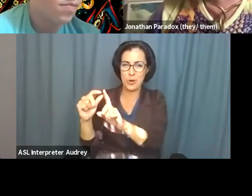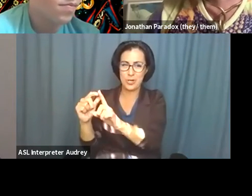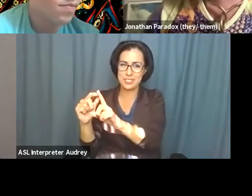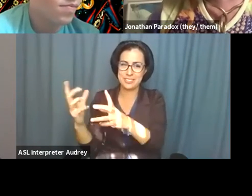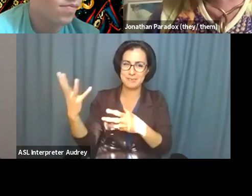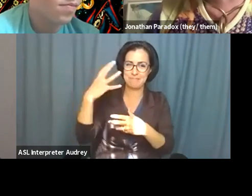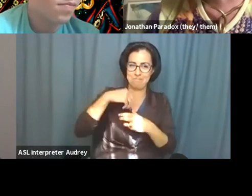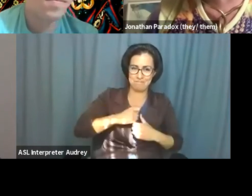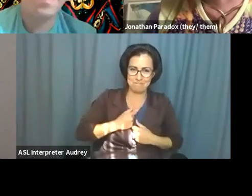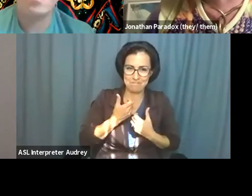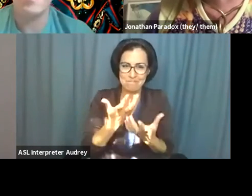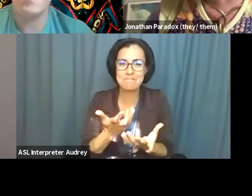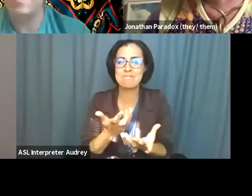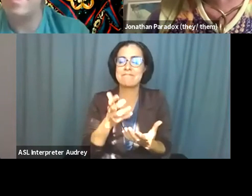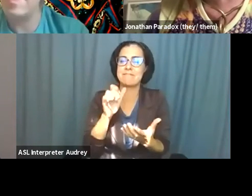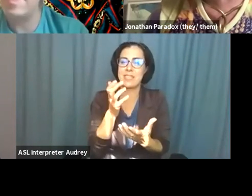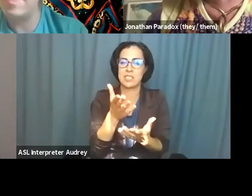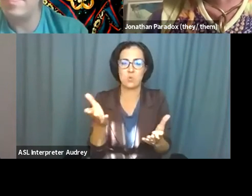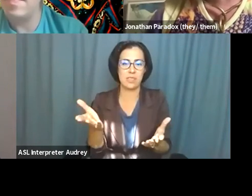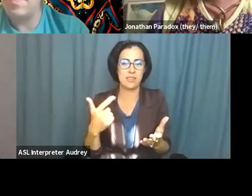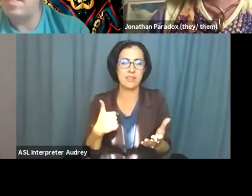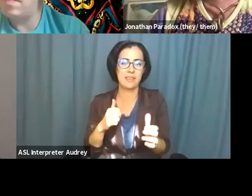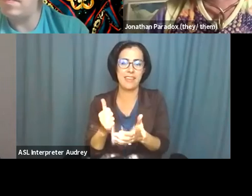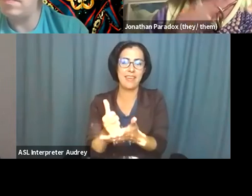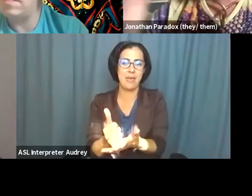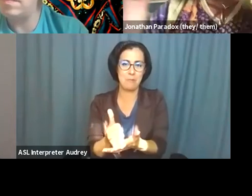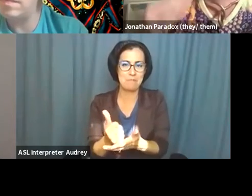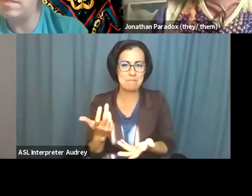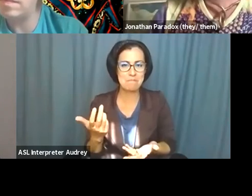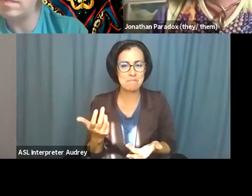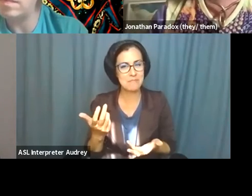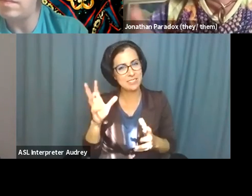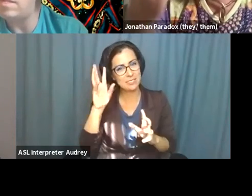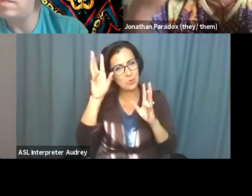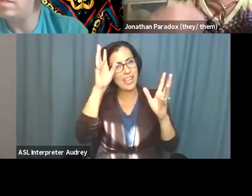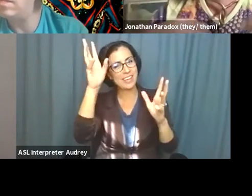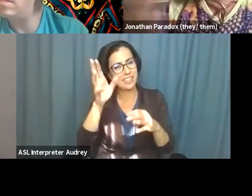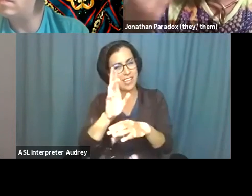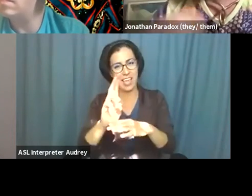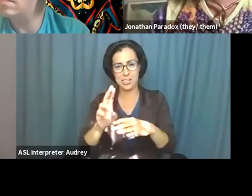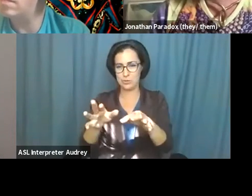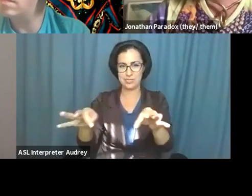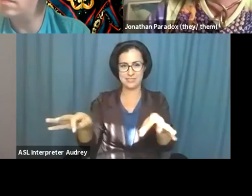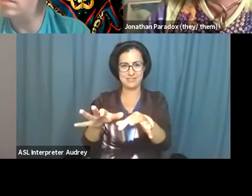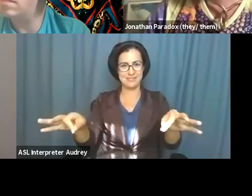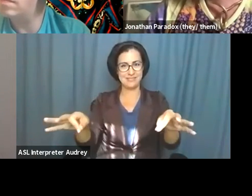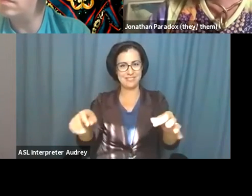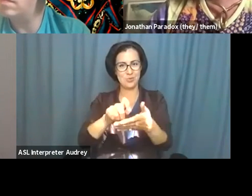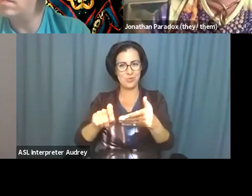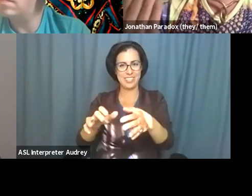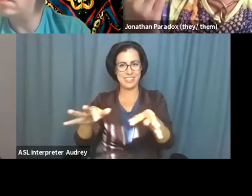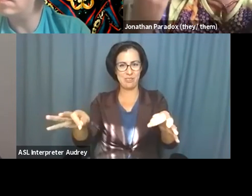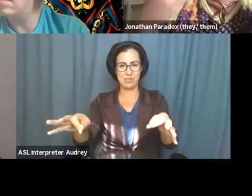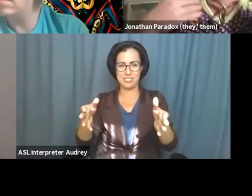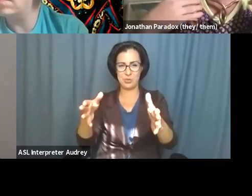that is one of the things that I can help with is, is, um, creating, using words as a bridge, uh, a bridge for people,